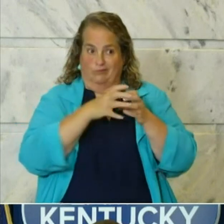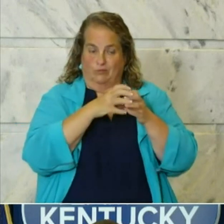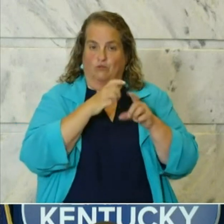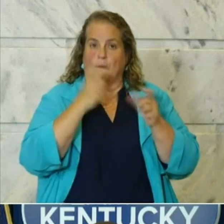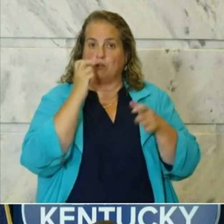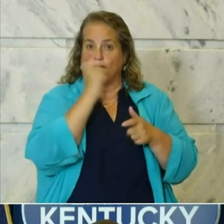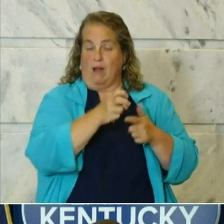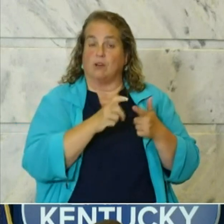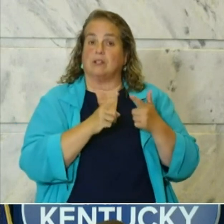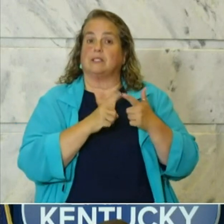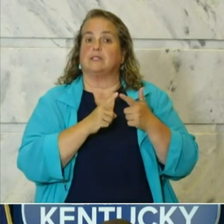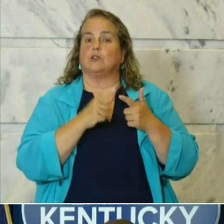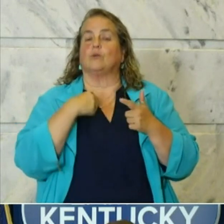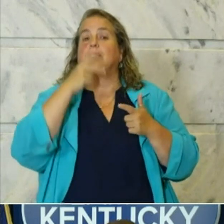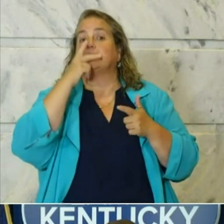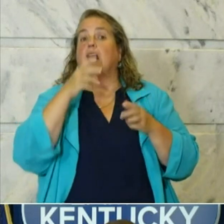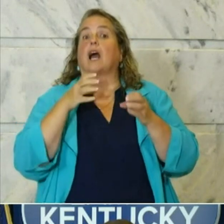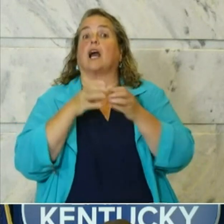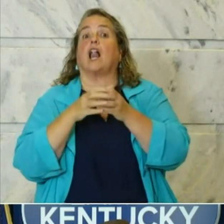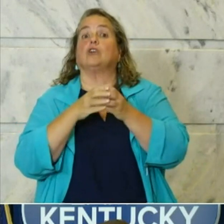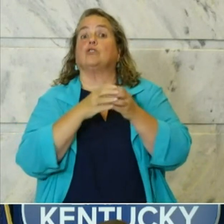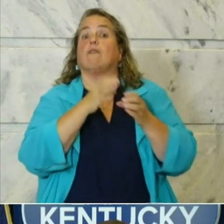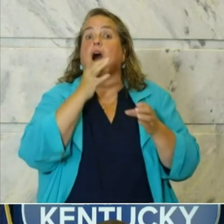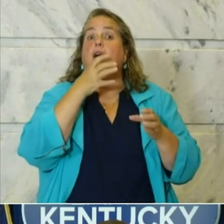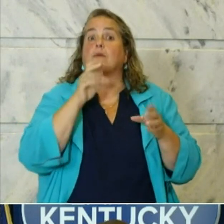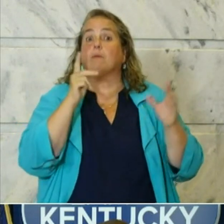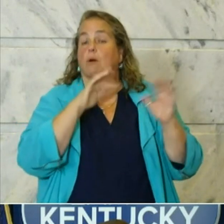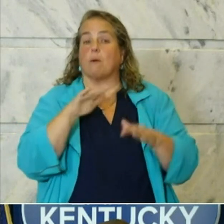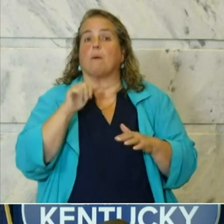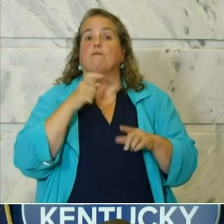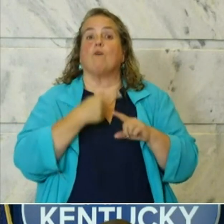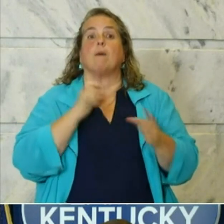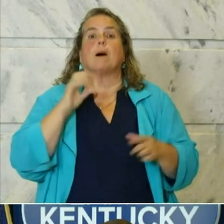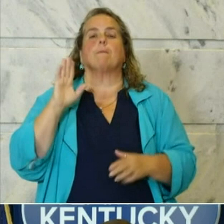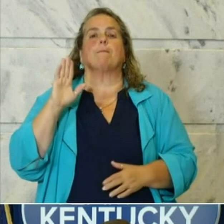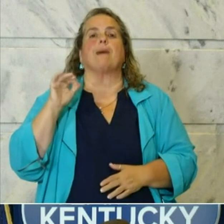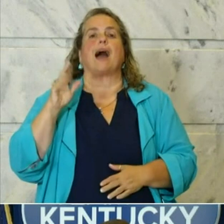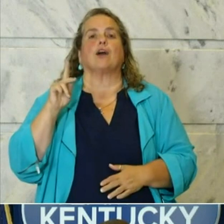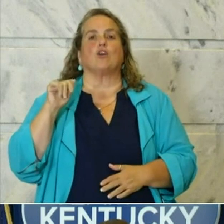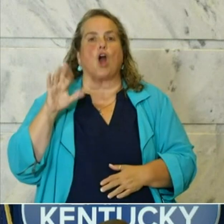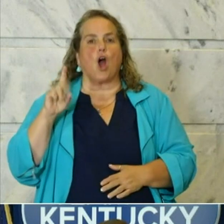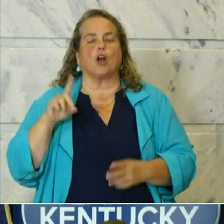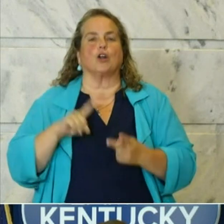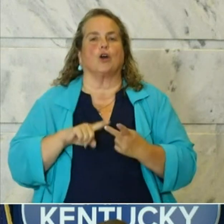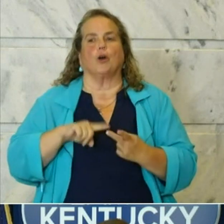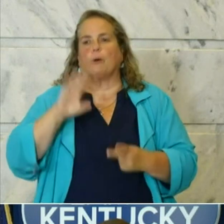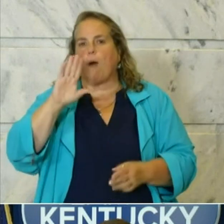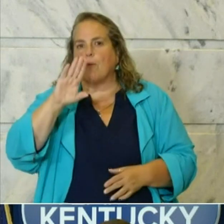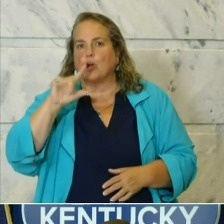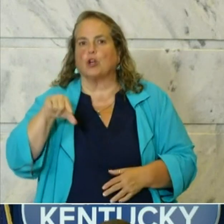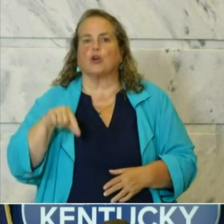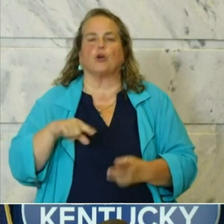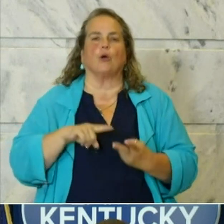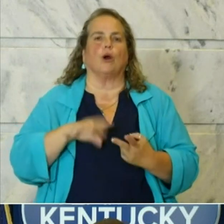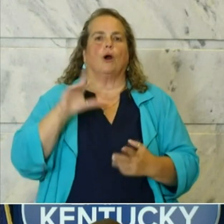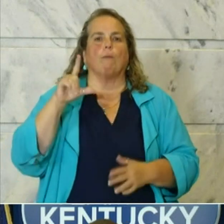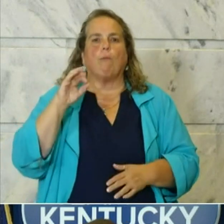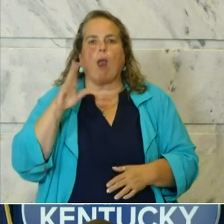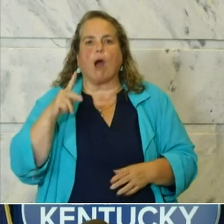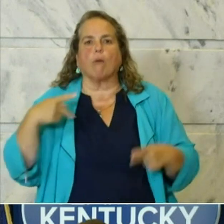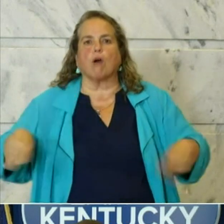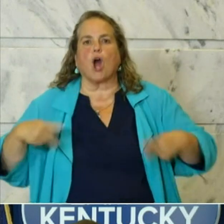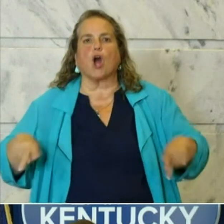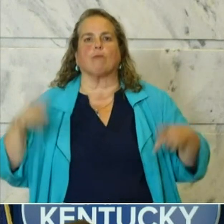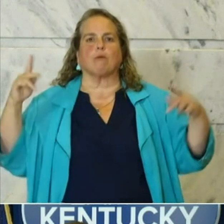Number two, we're seeing clusters created by our backyard barbecues by our block parties and it's